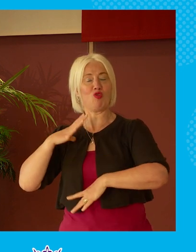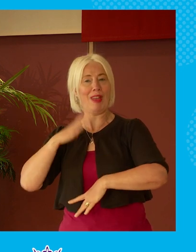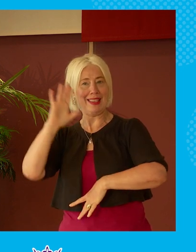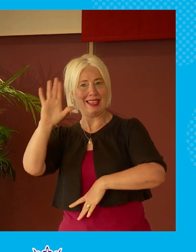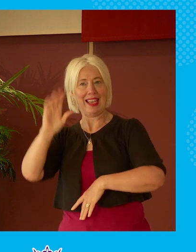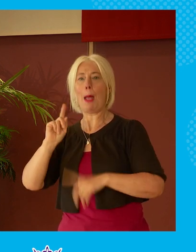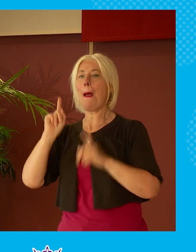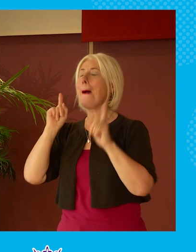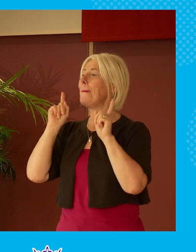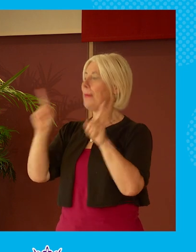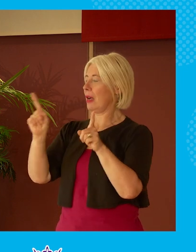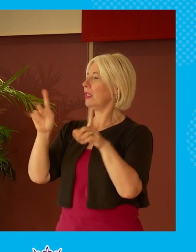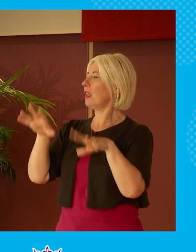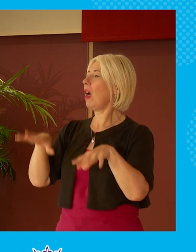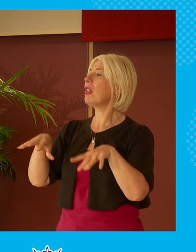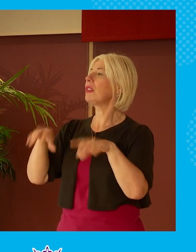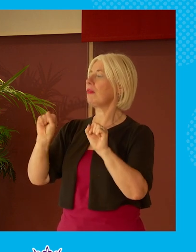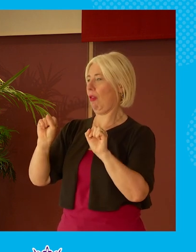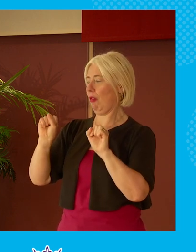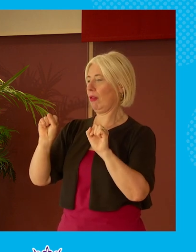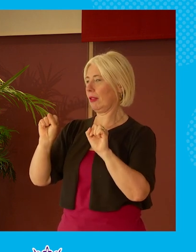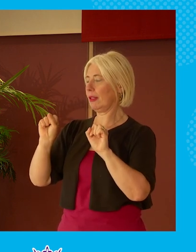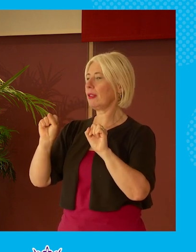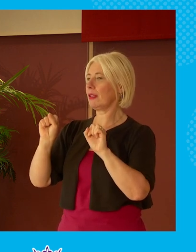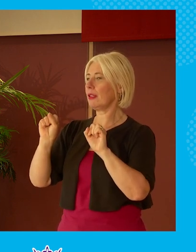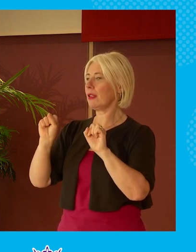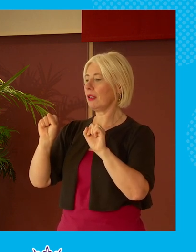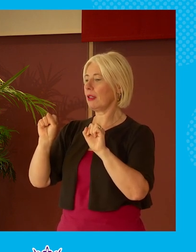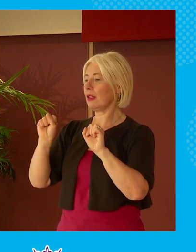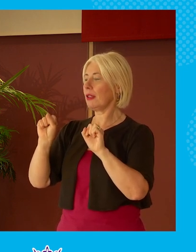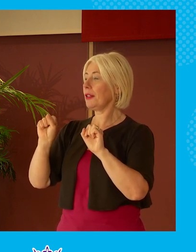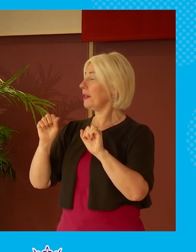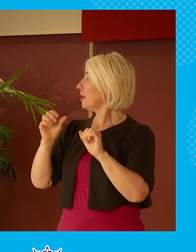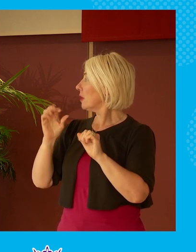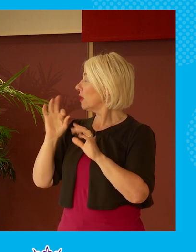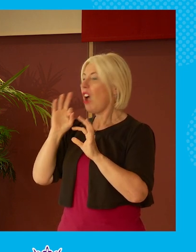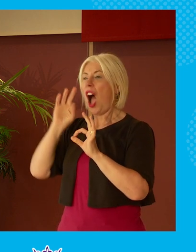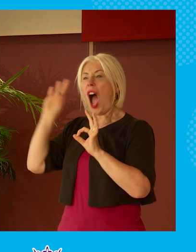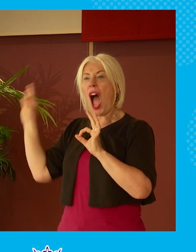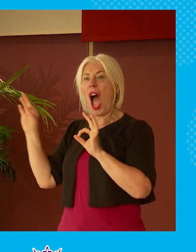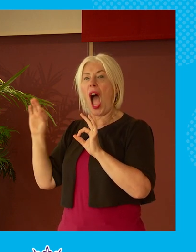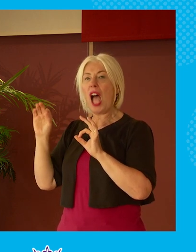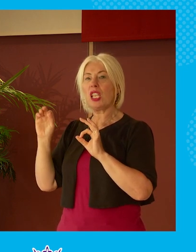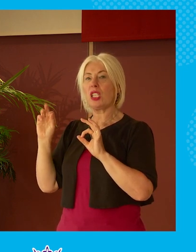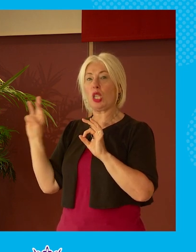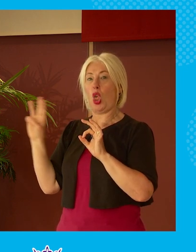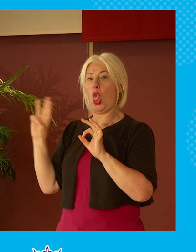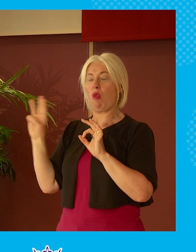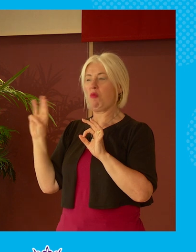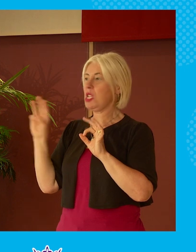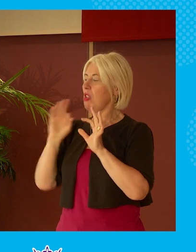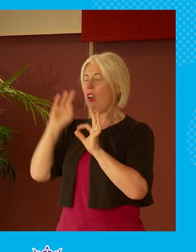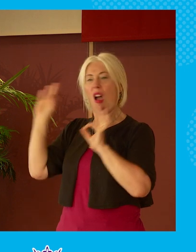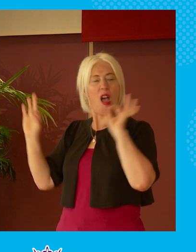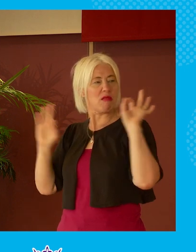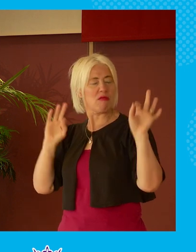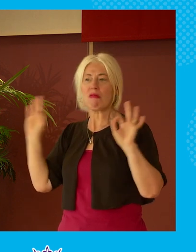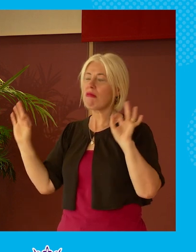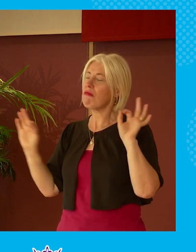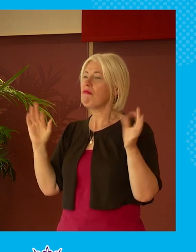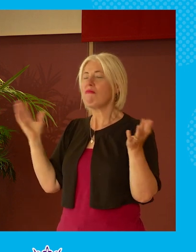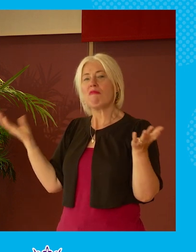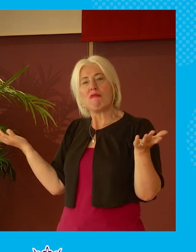if I could maybe start by just asking each of the panellists whether or not